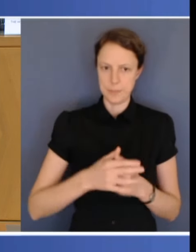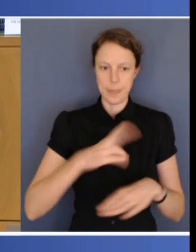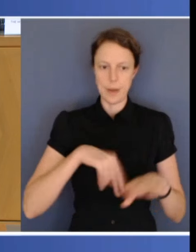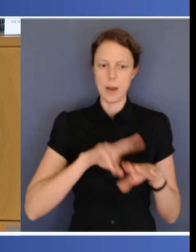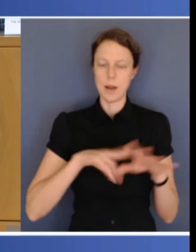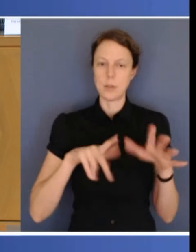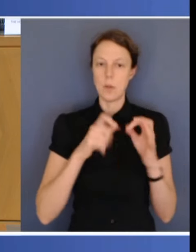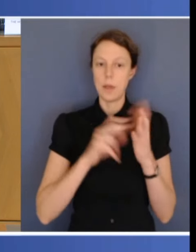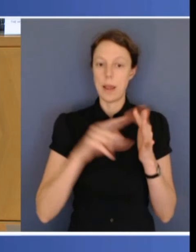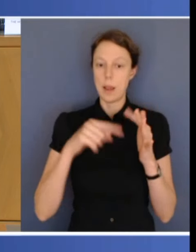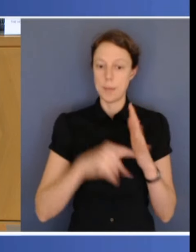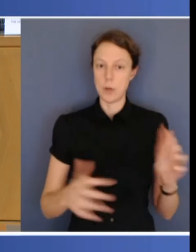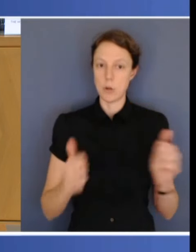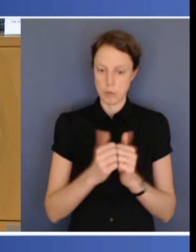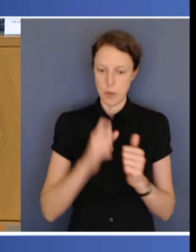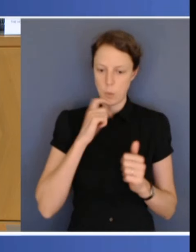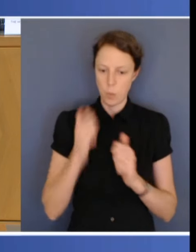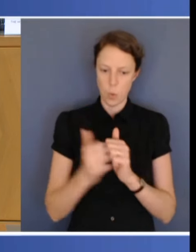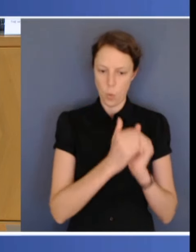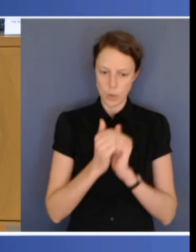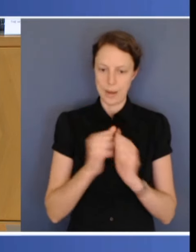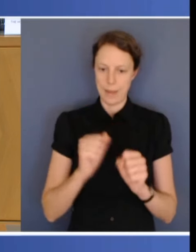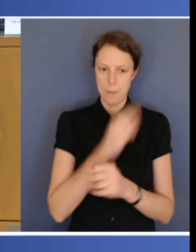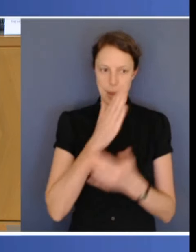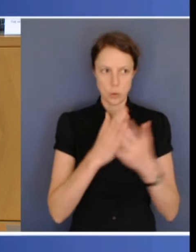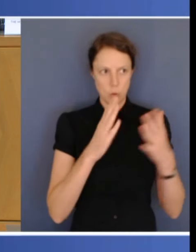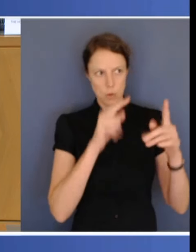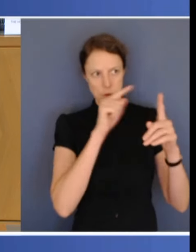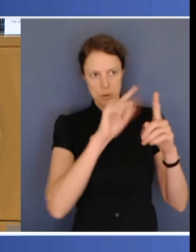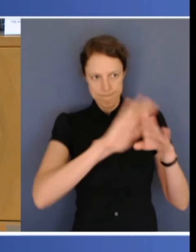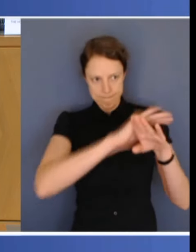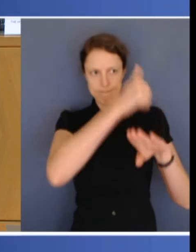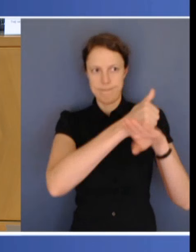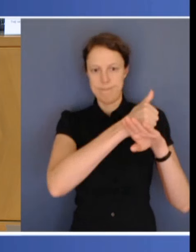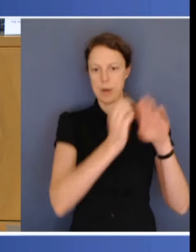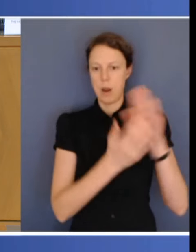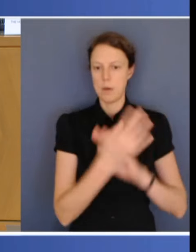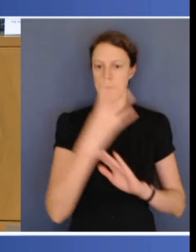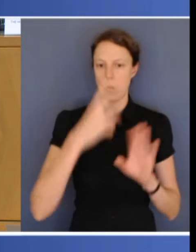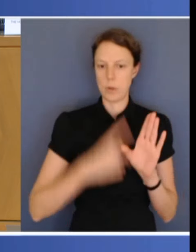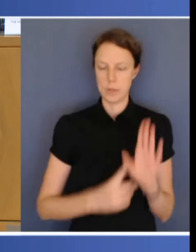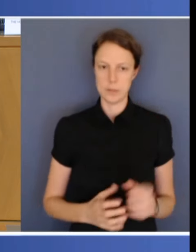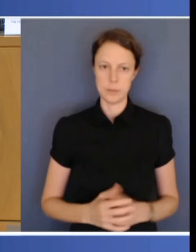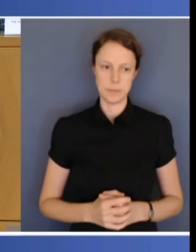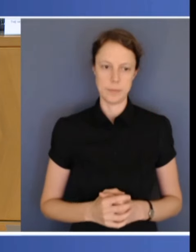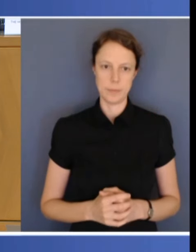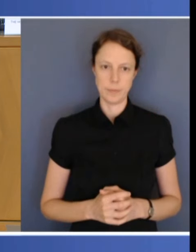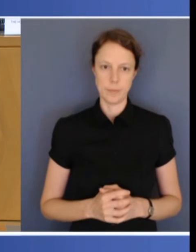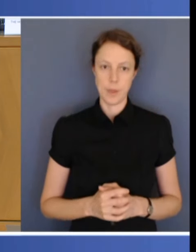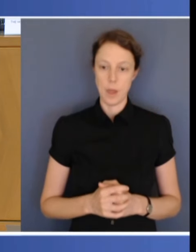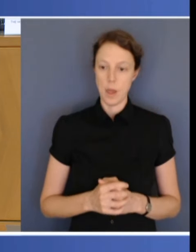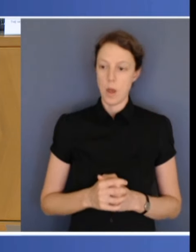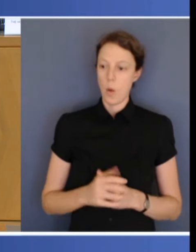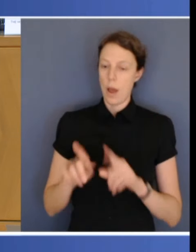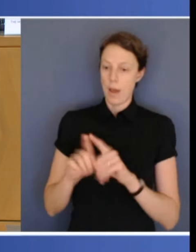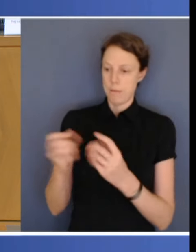operational within four years. National Cabinet was also briefed by the AFP Commissioner, Rhys Kershaw,